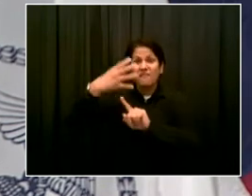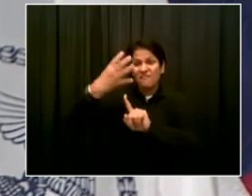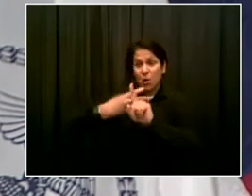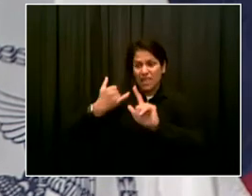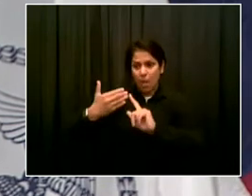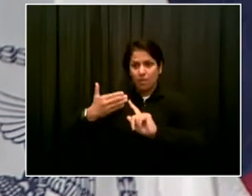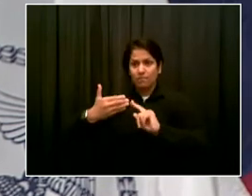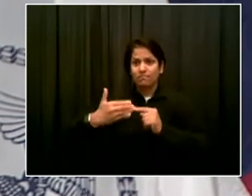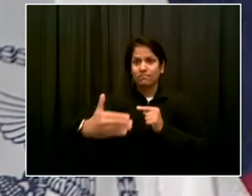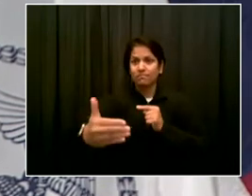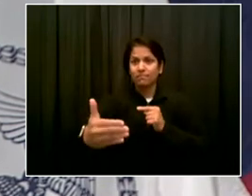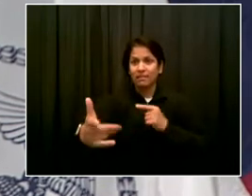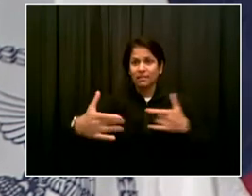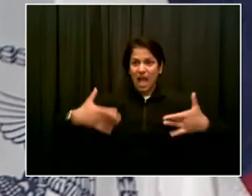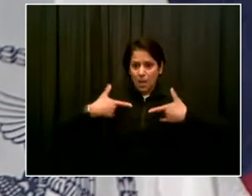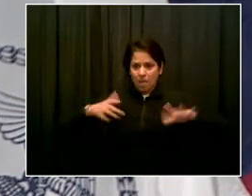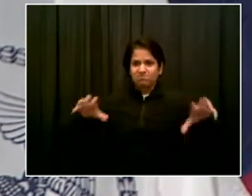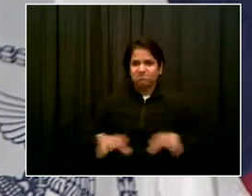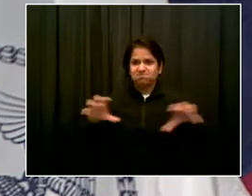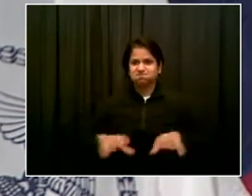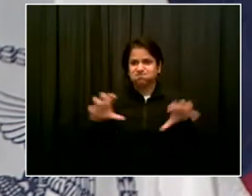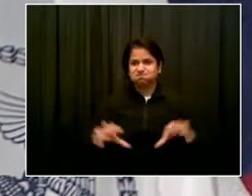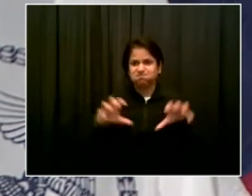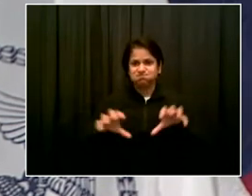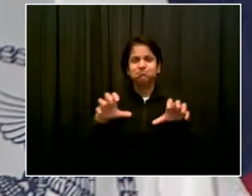to making adjustments. Go ahead, Henry.